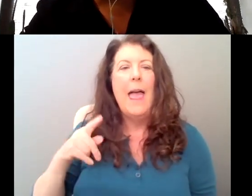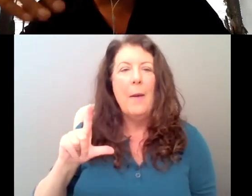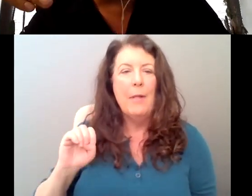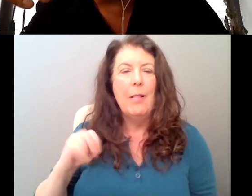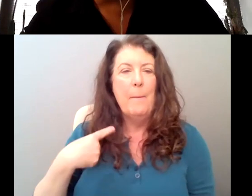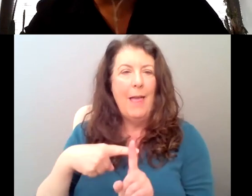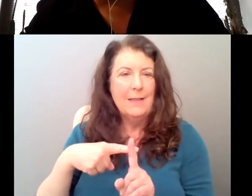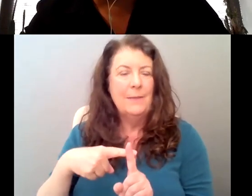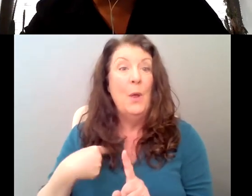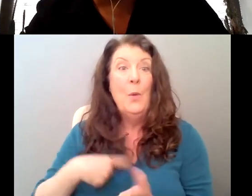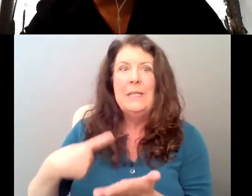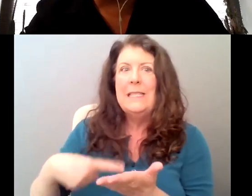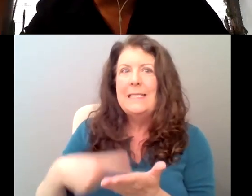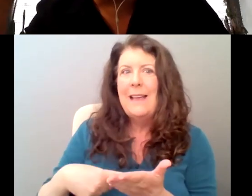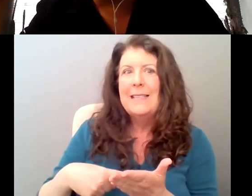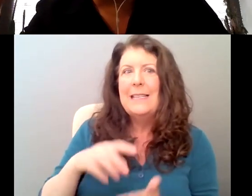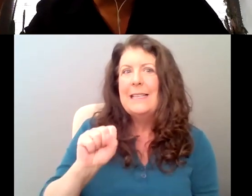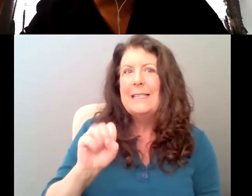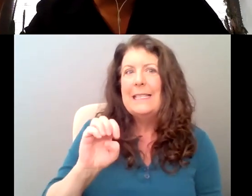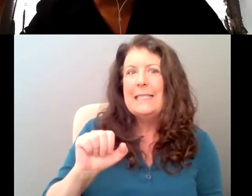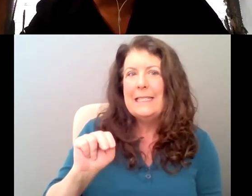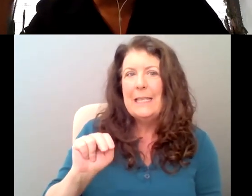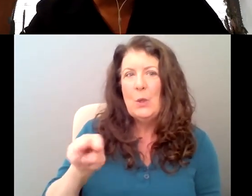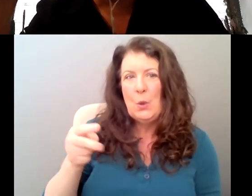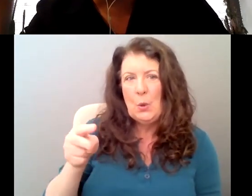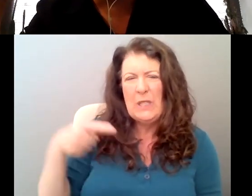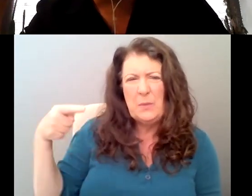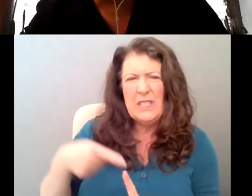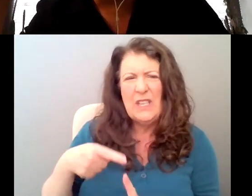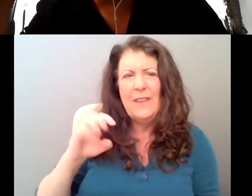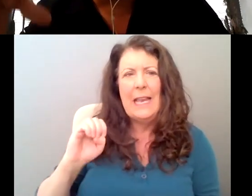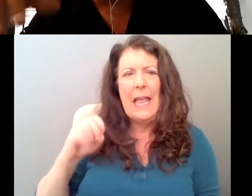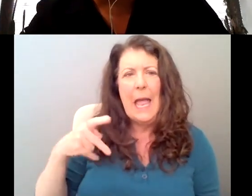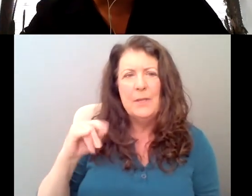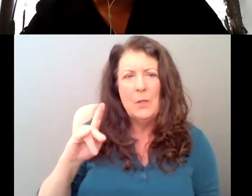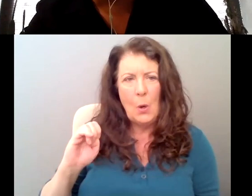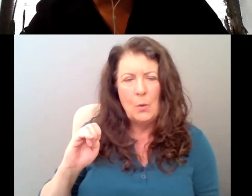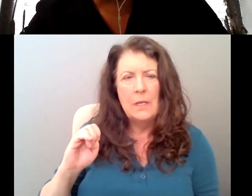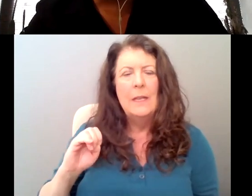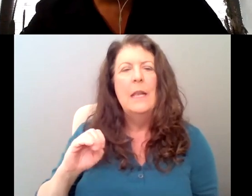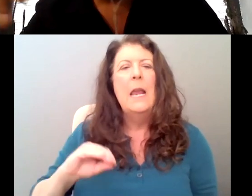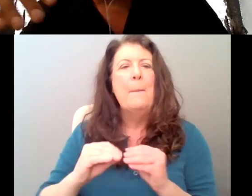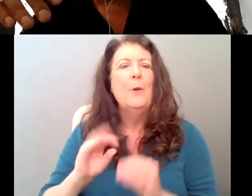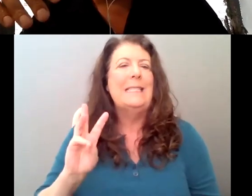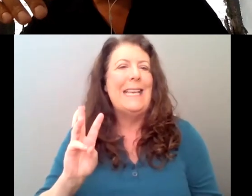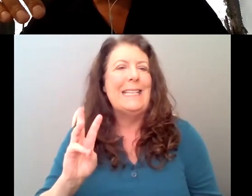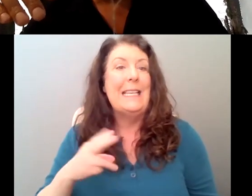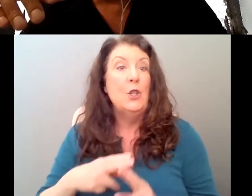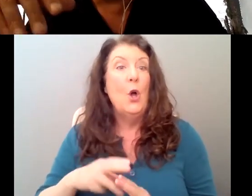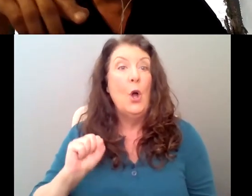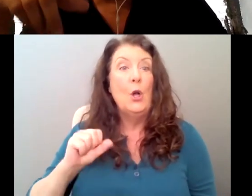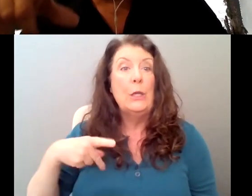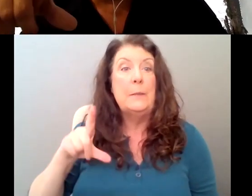going to be discussing Dickinson season two, a particular episode. Episode six is called Split the Lark. It's episode eight,